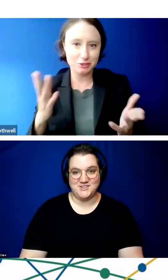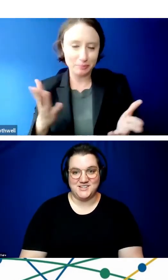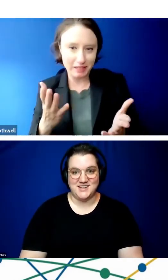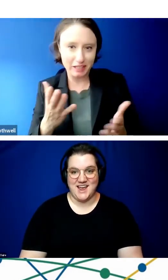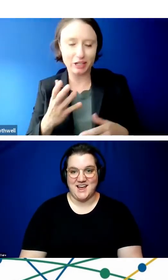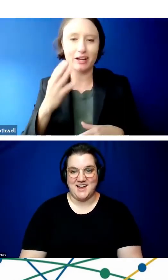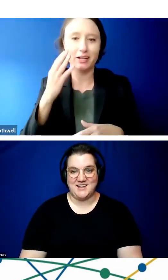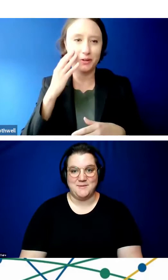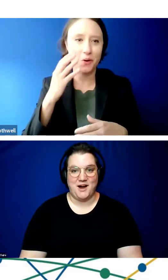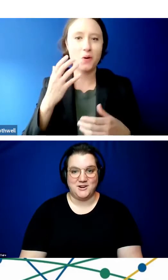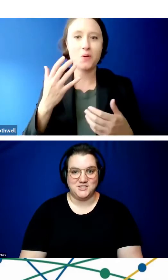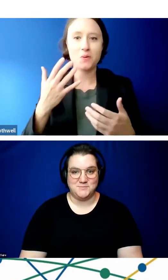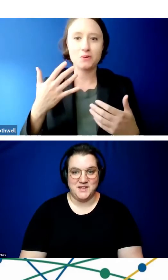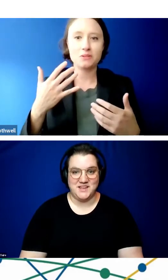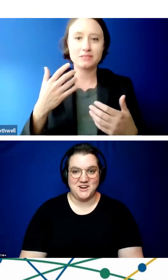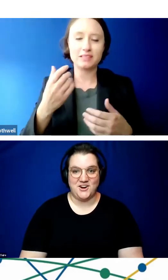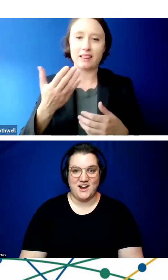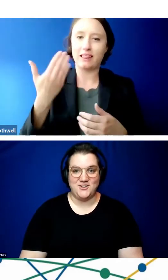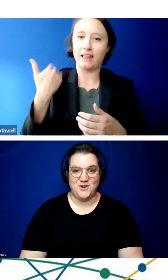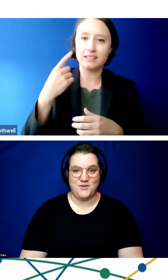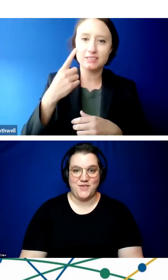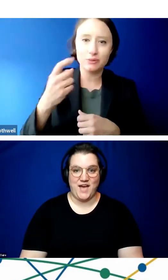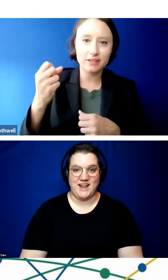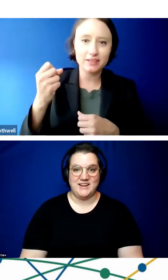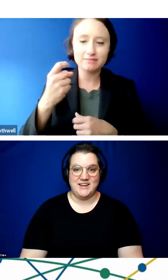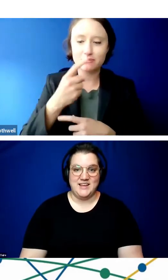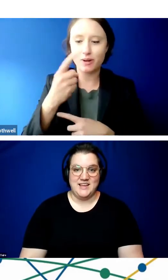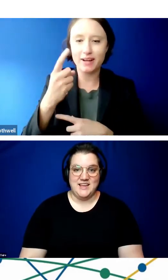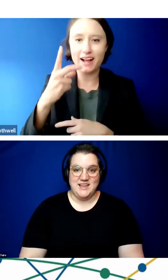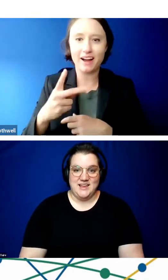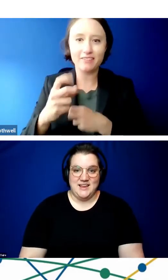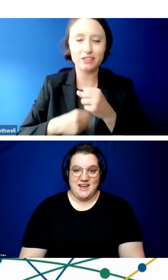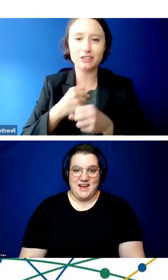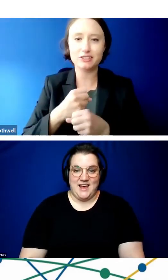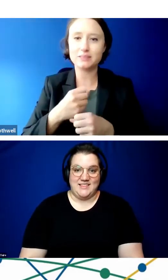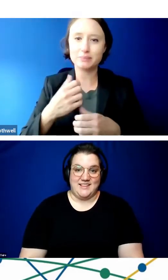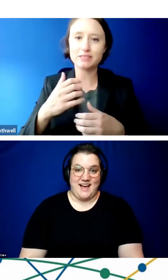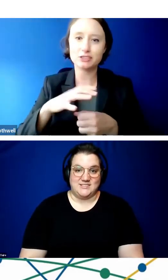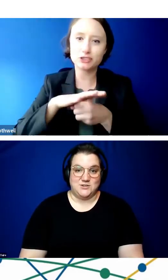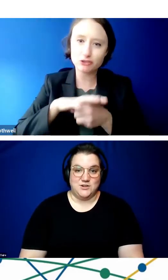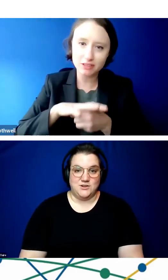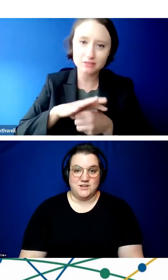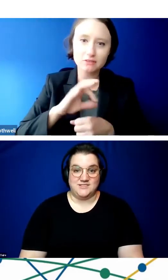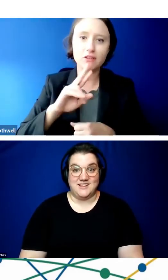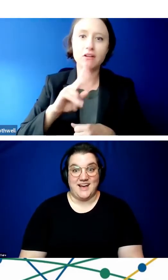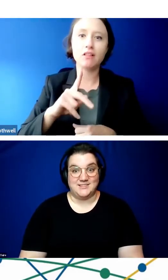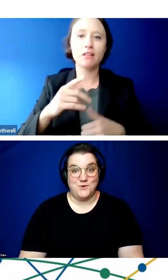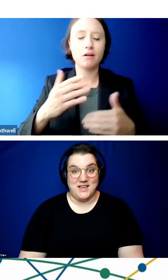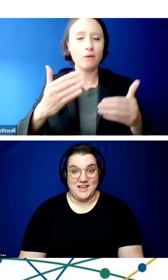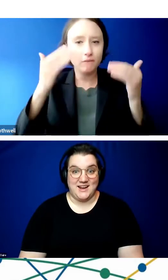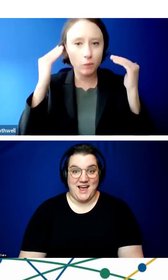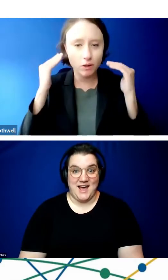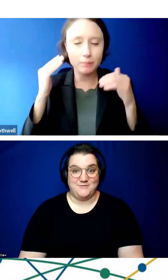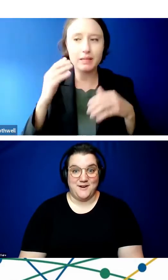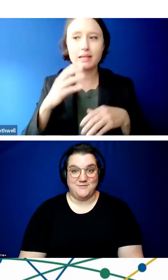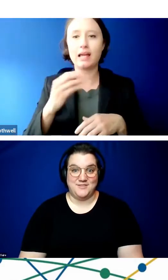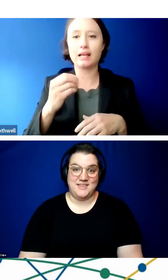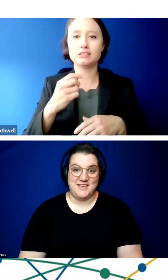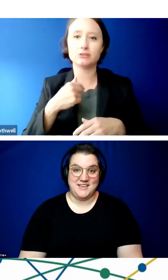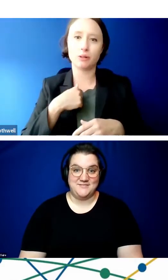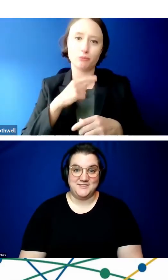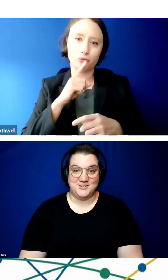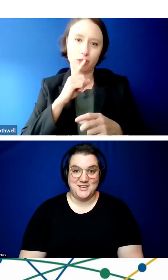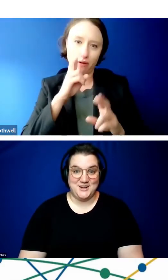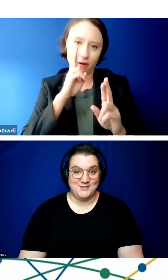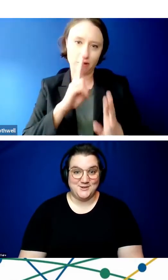invited me here today. I am honored to be here. I know that it's the last week and a half of